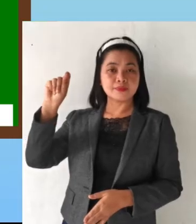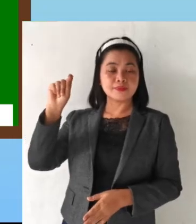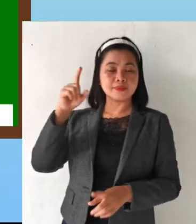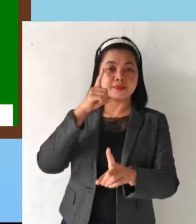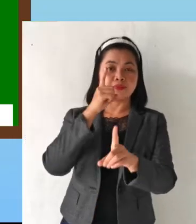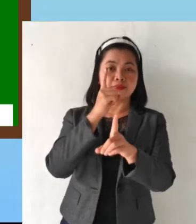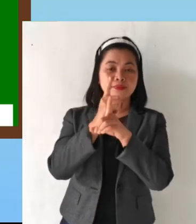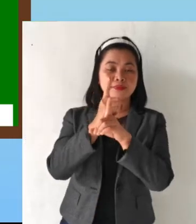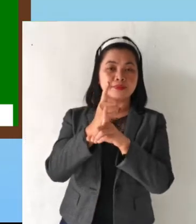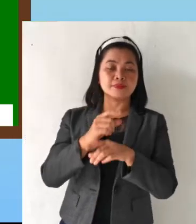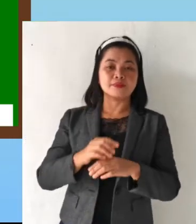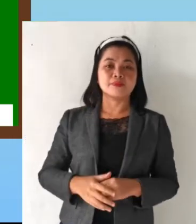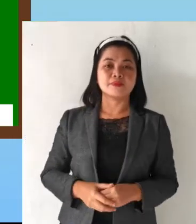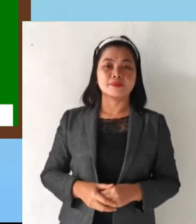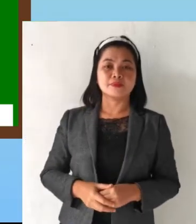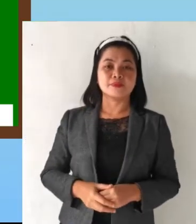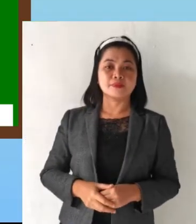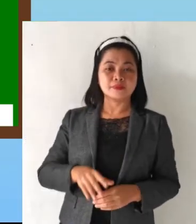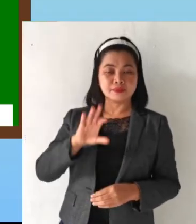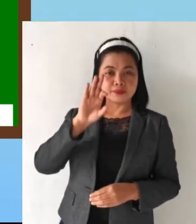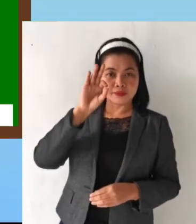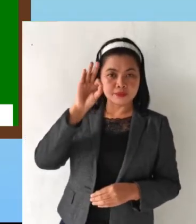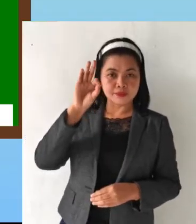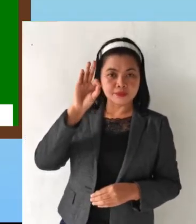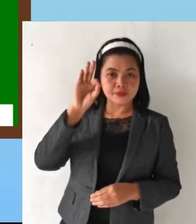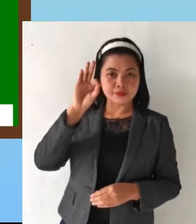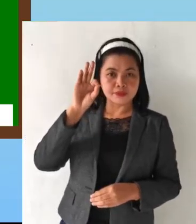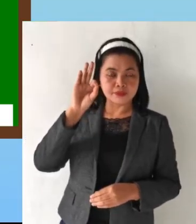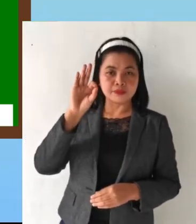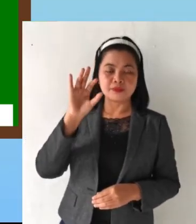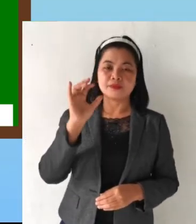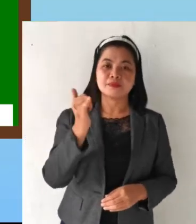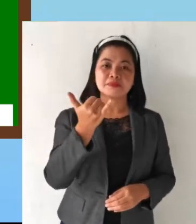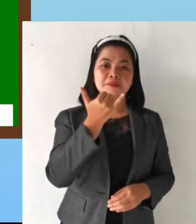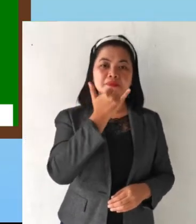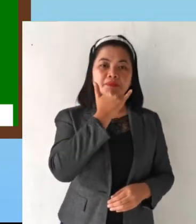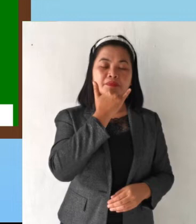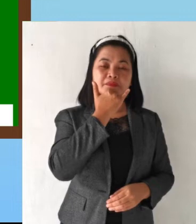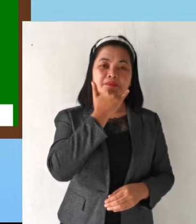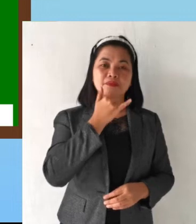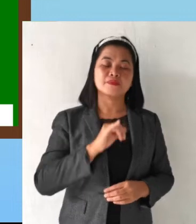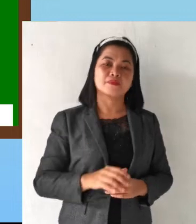true and F if it is false